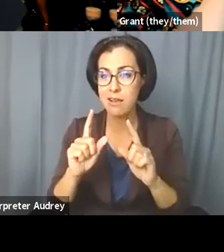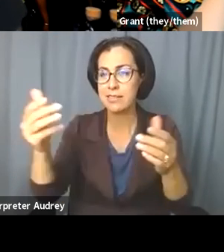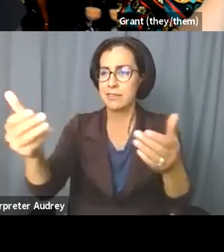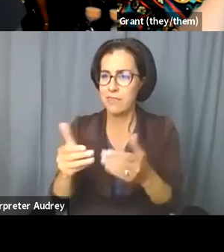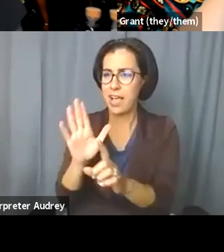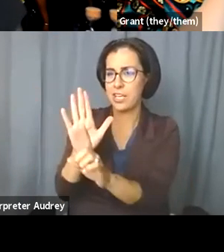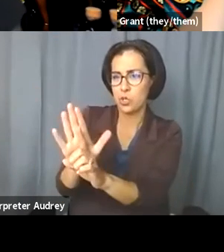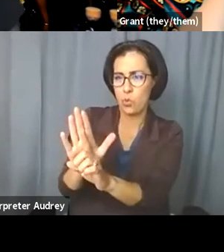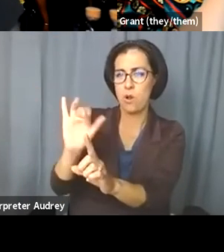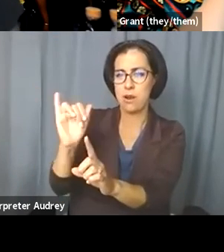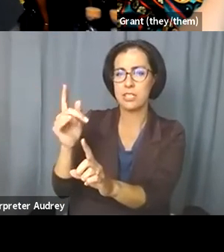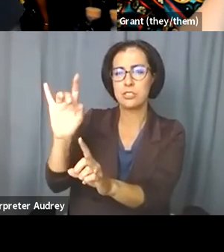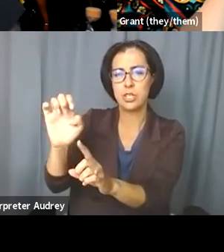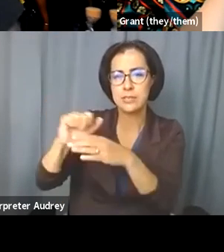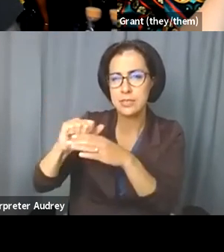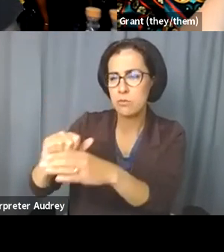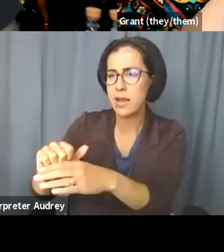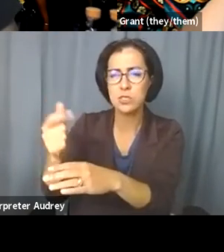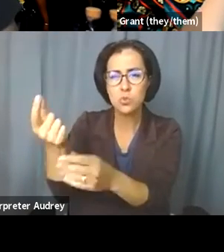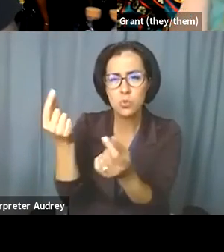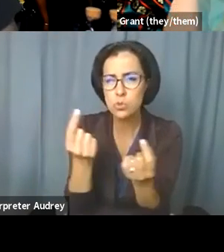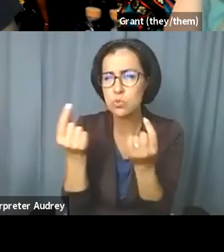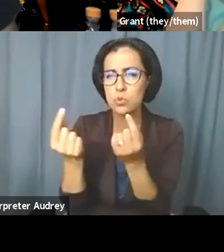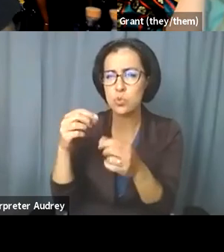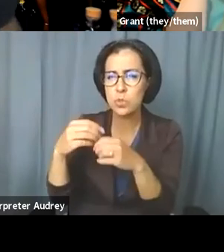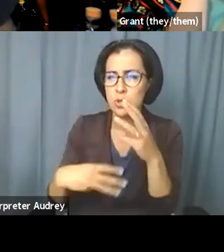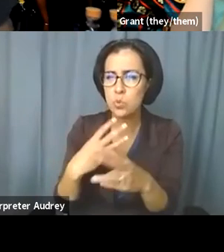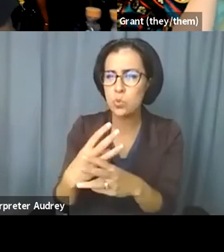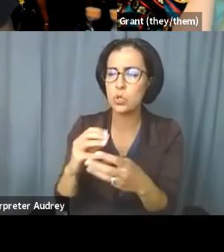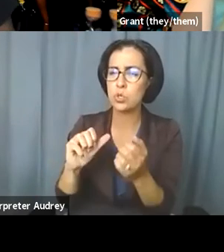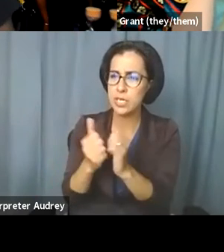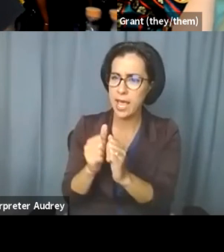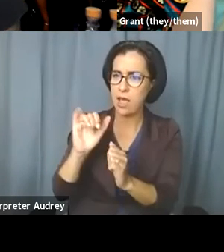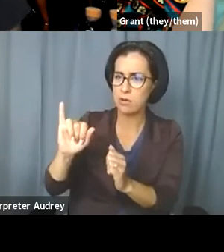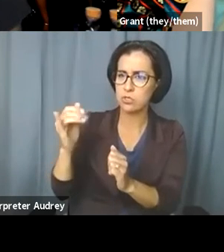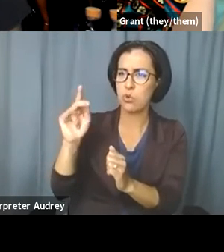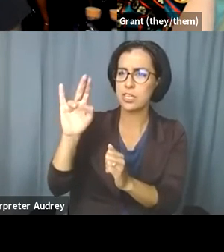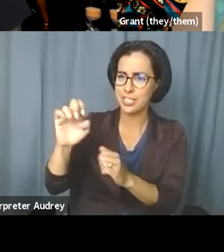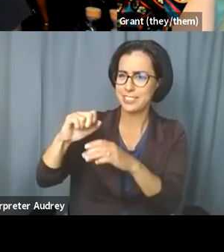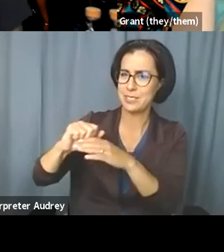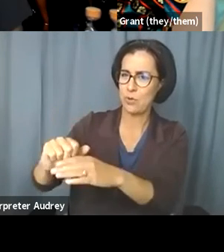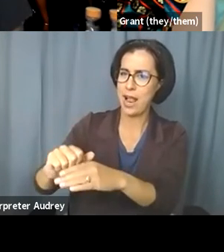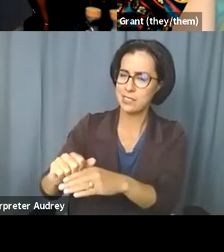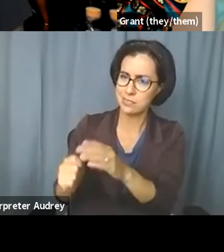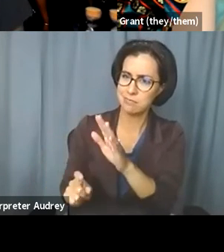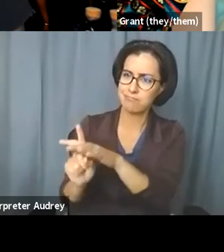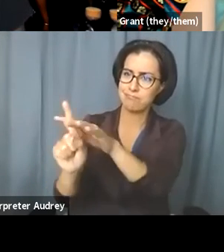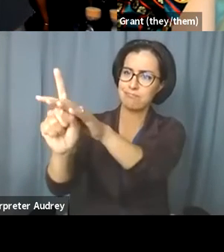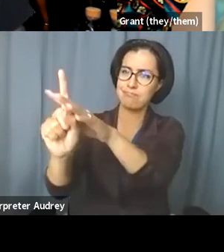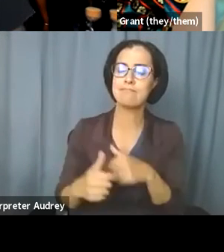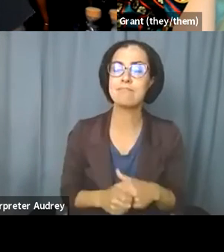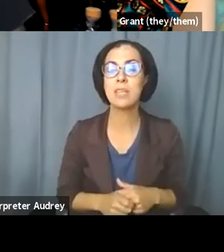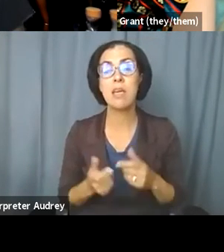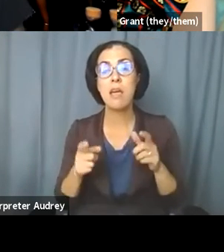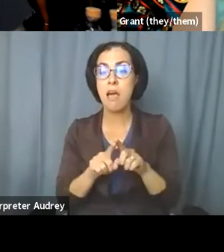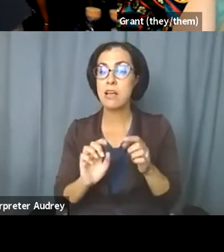practice is. What do you do in the world? How does your justice practice manifest? And also, how does your